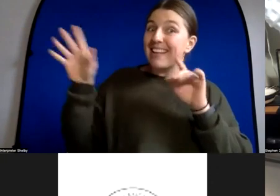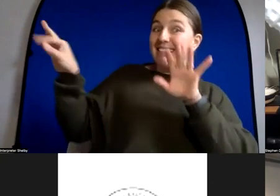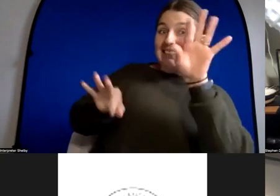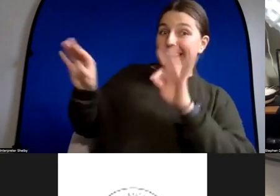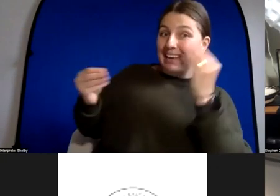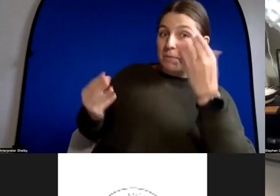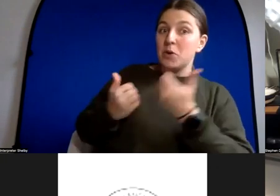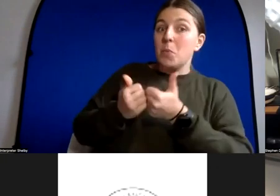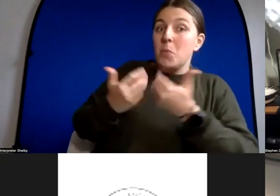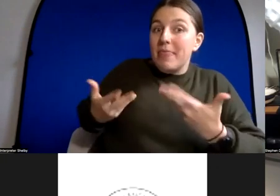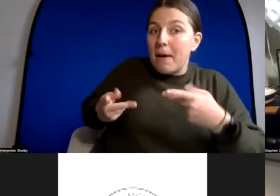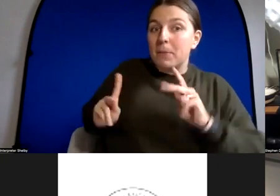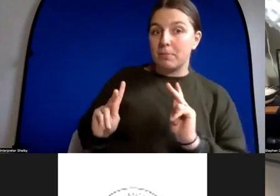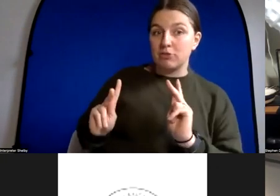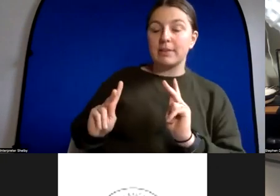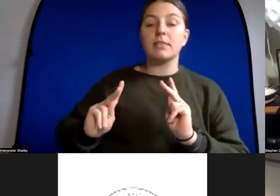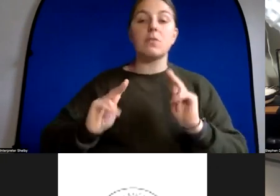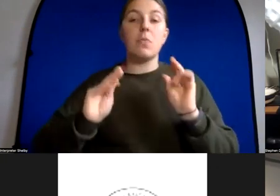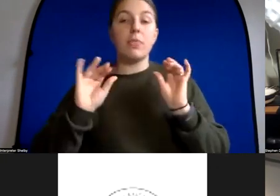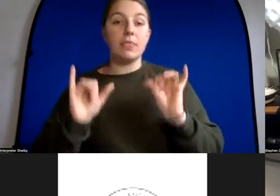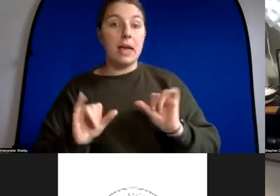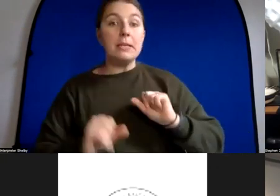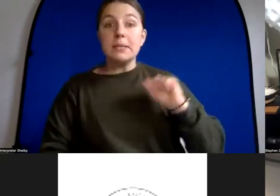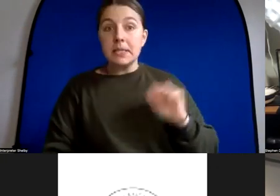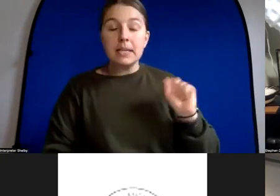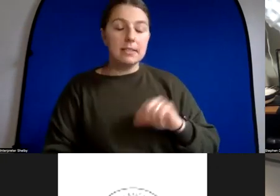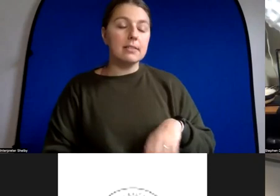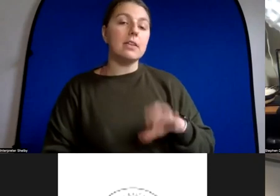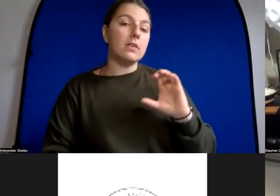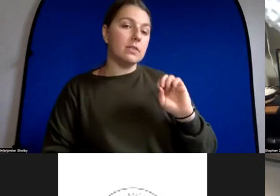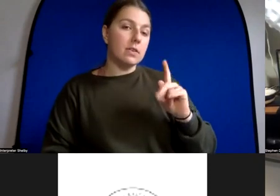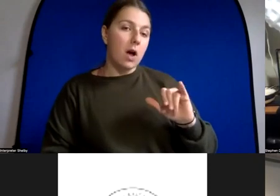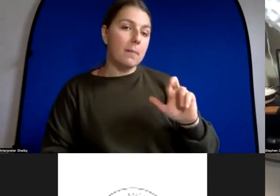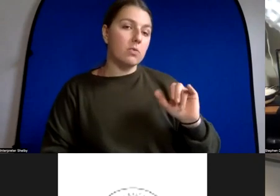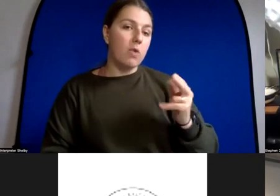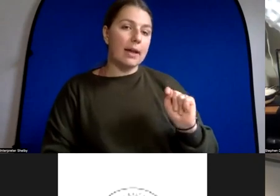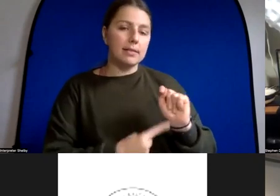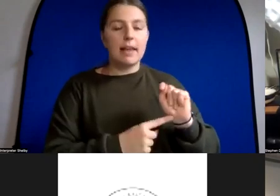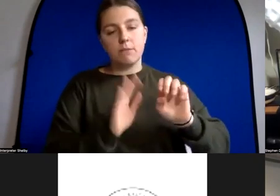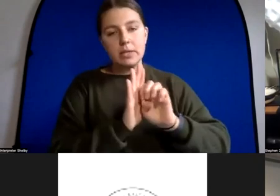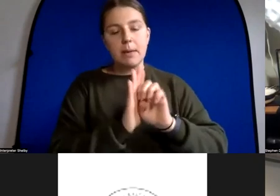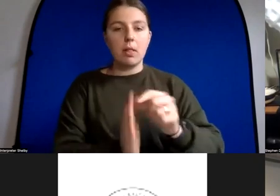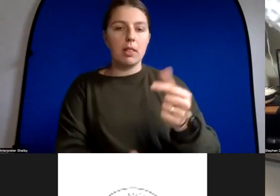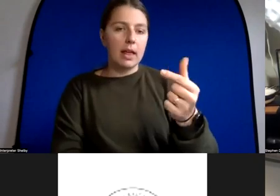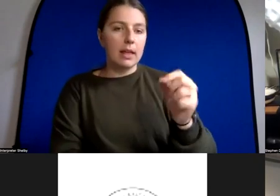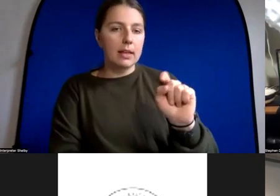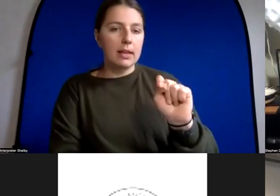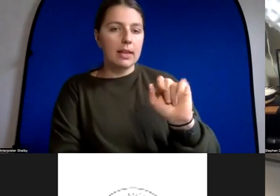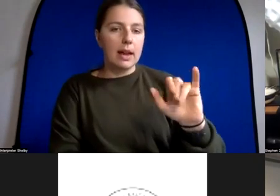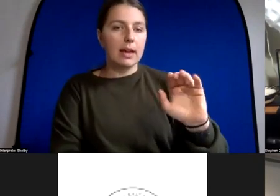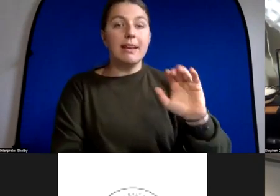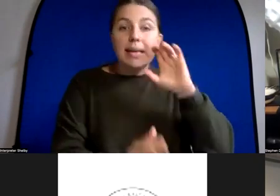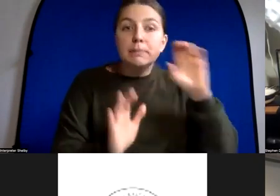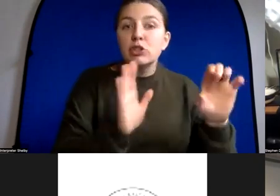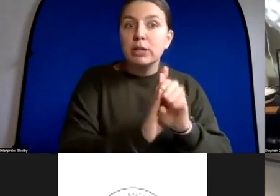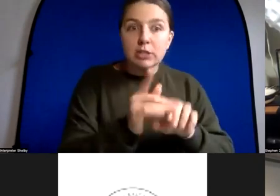and so yeah there's a copyright and uh getting images in fact has just launched a big lawsuit on this and i'm sure